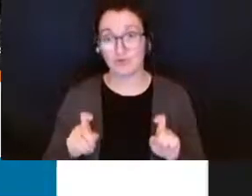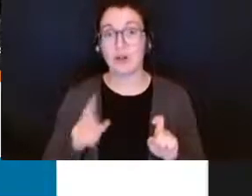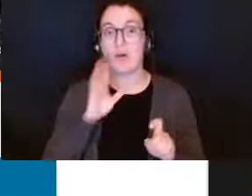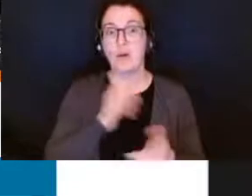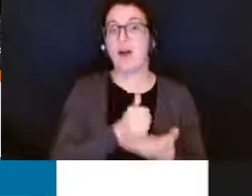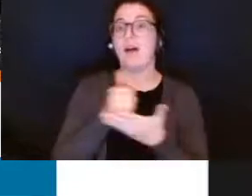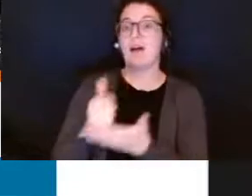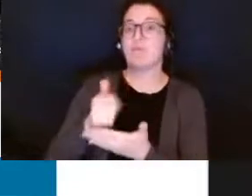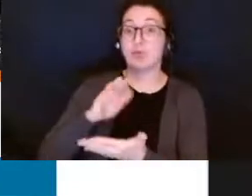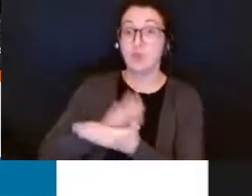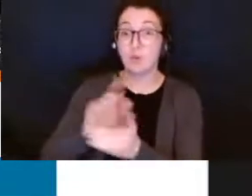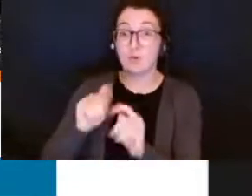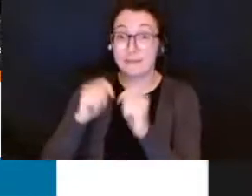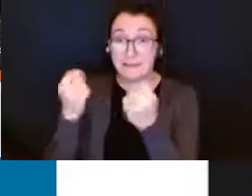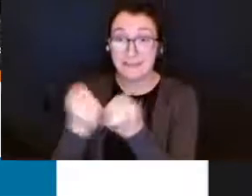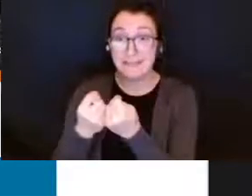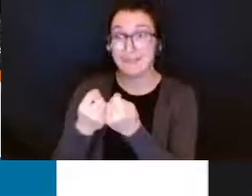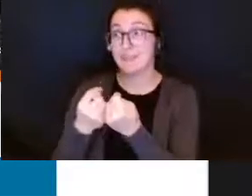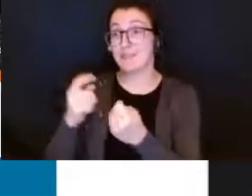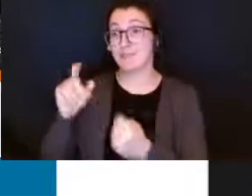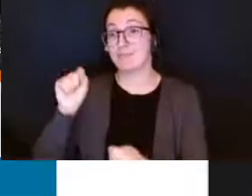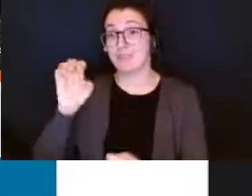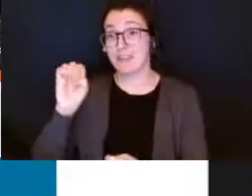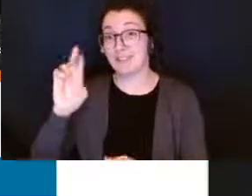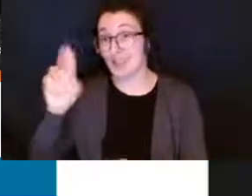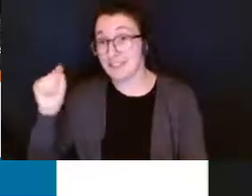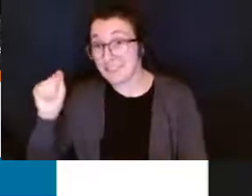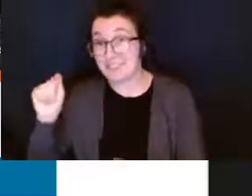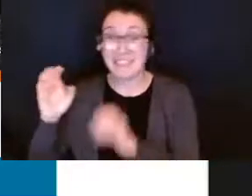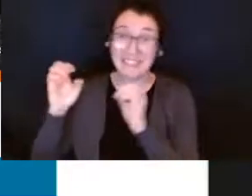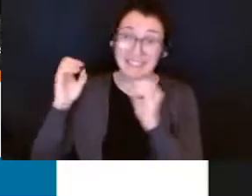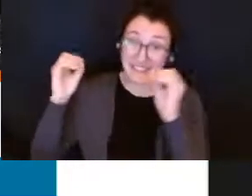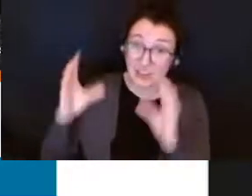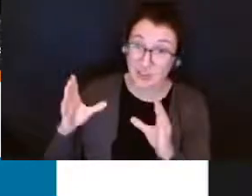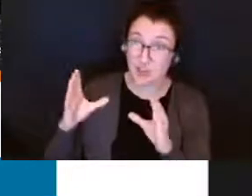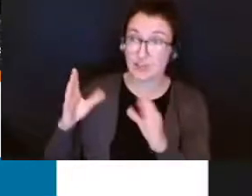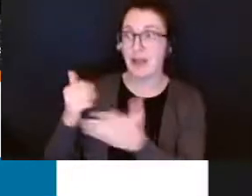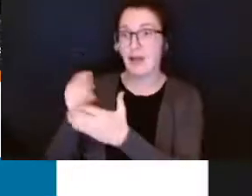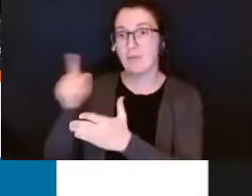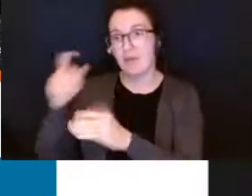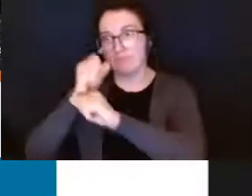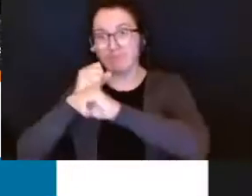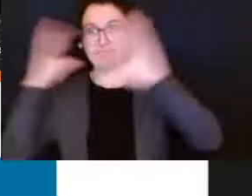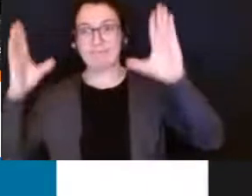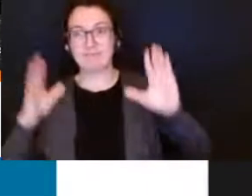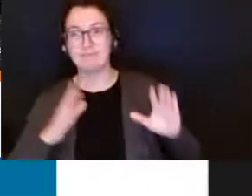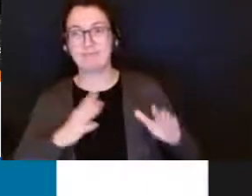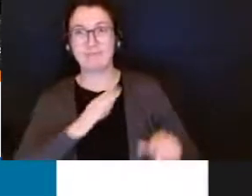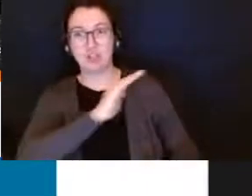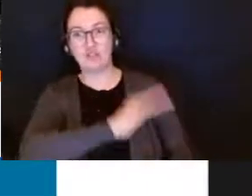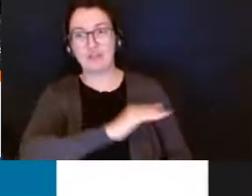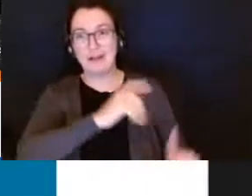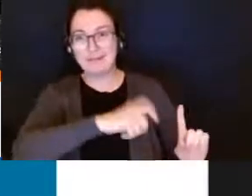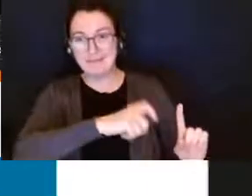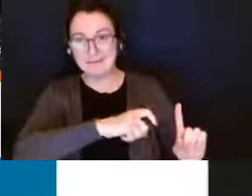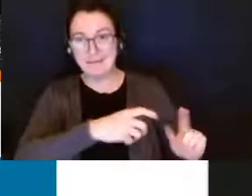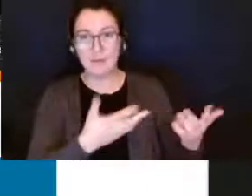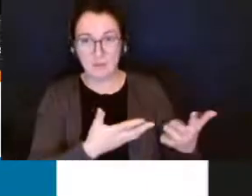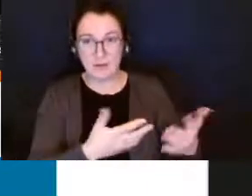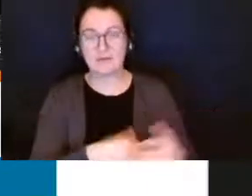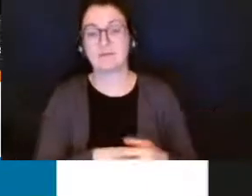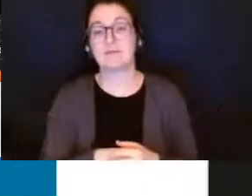the kindergarten educators and special education resource teachers get to know the needs of your child and you can find access to that kindergarten